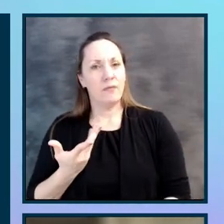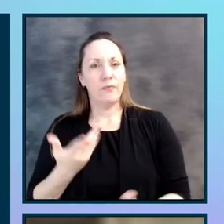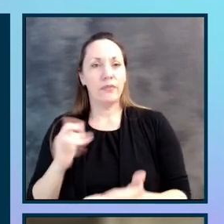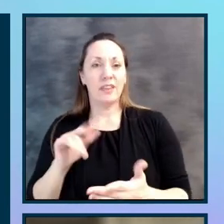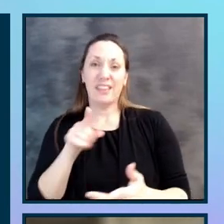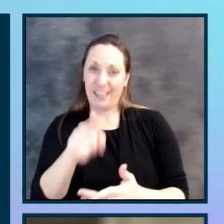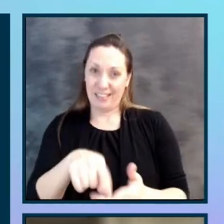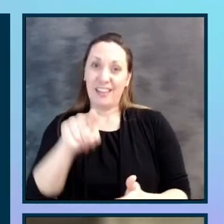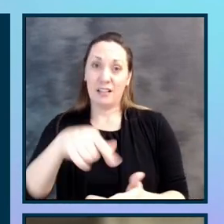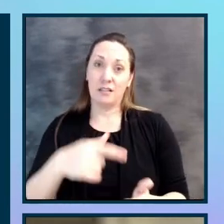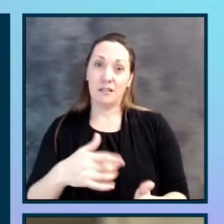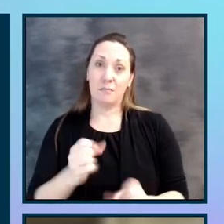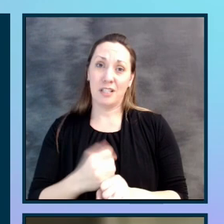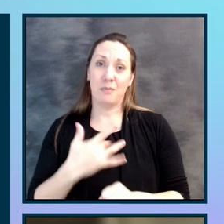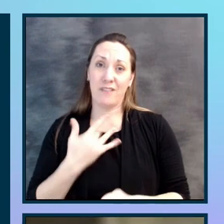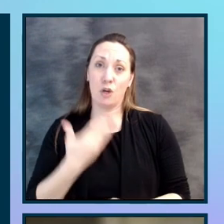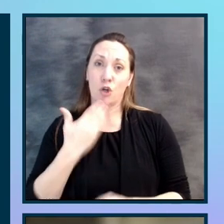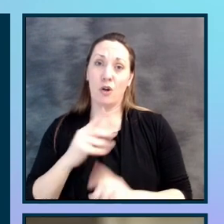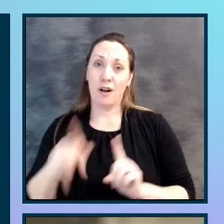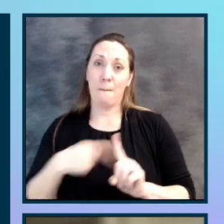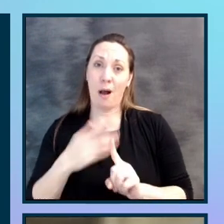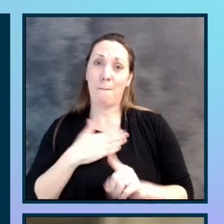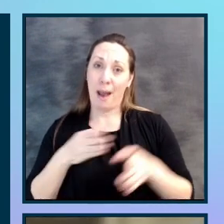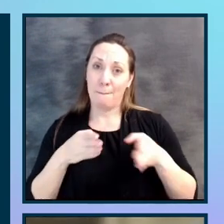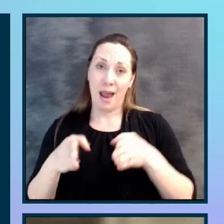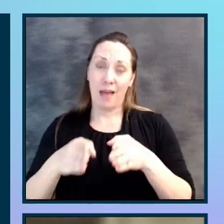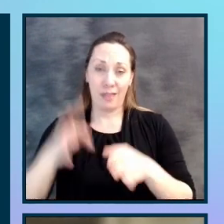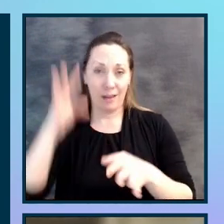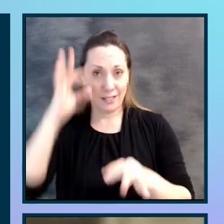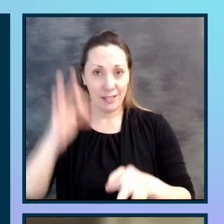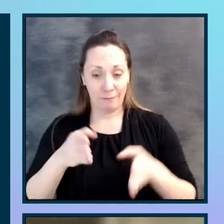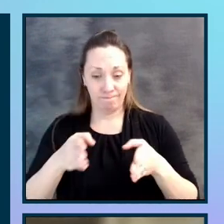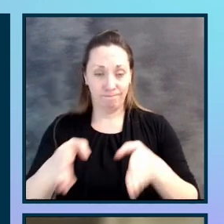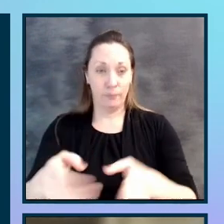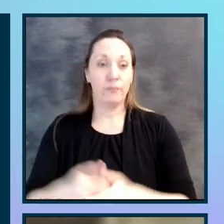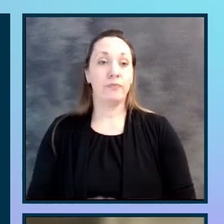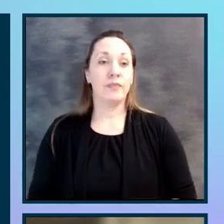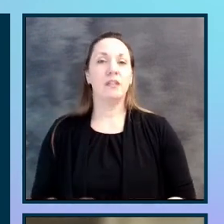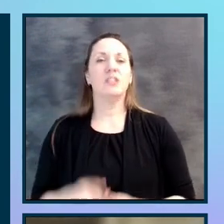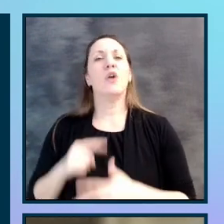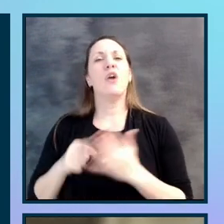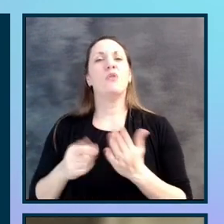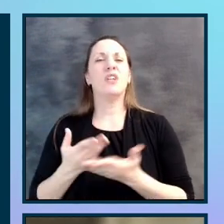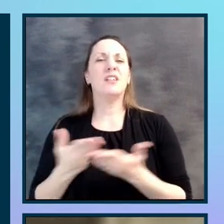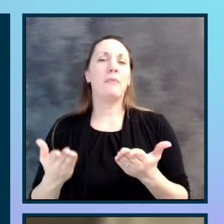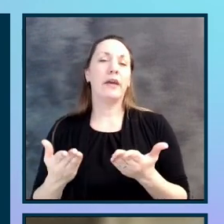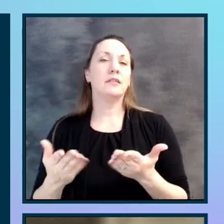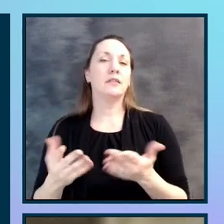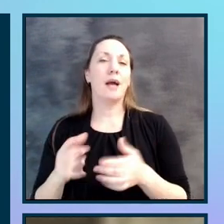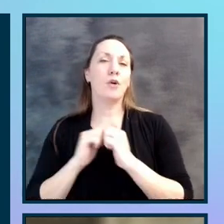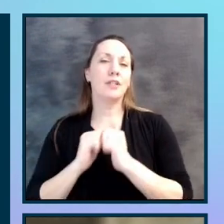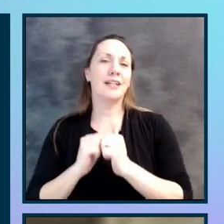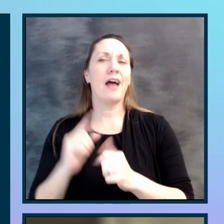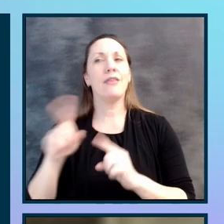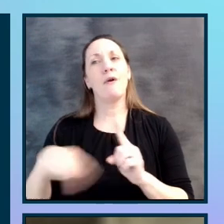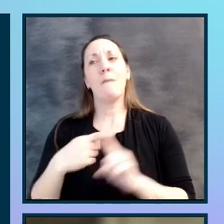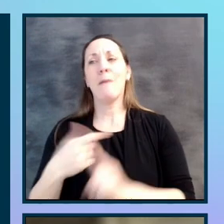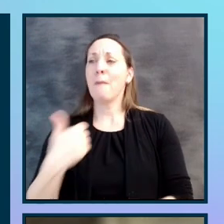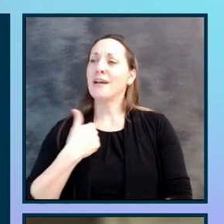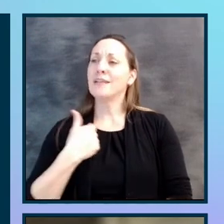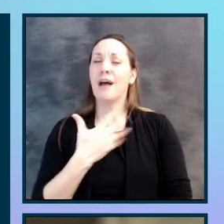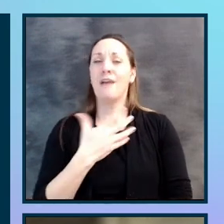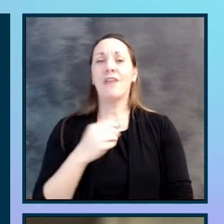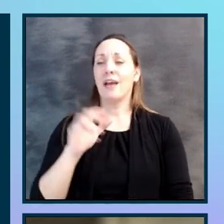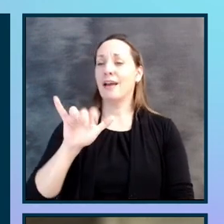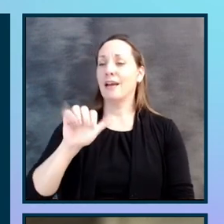I've taken. So yeah, that was a few things I put together about myself and Yahoo. And I'm going to send it back